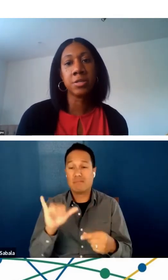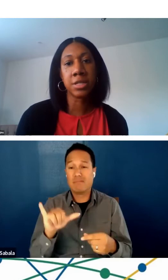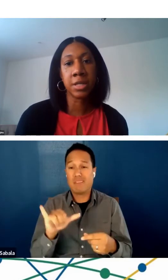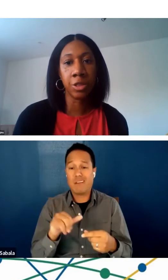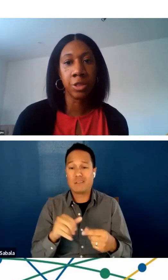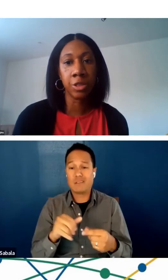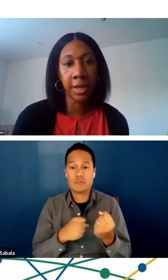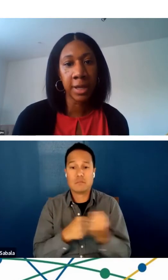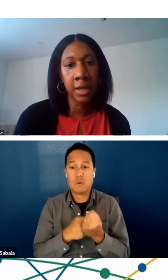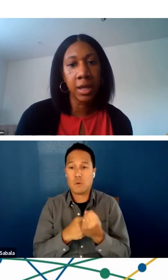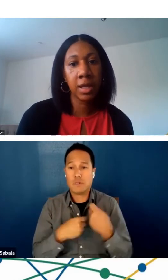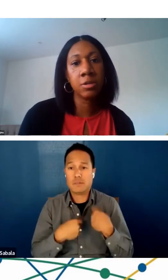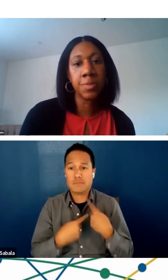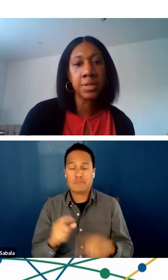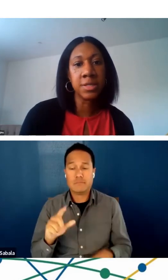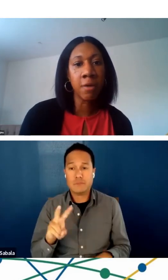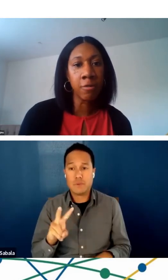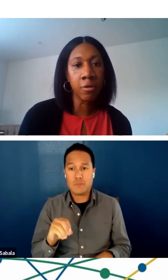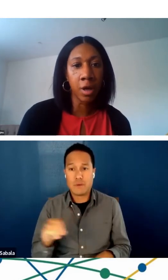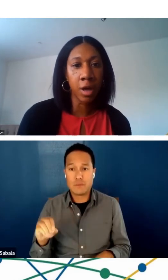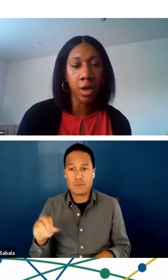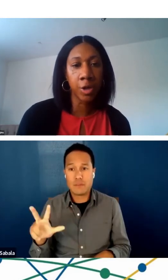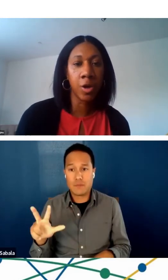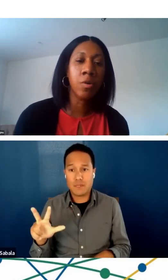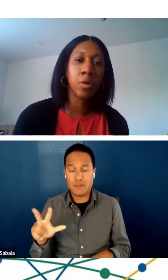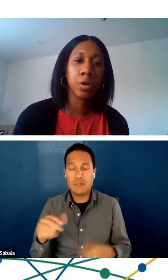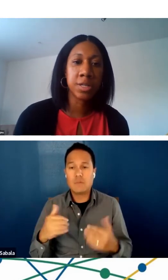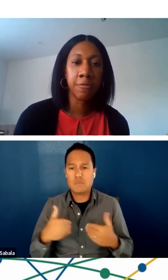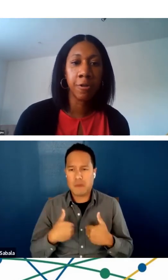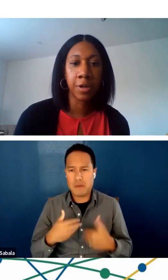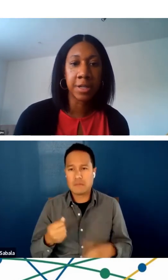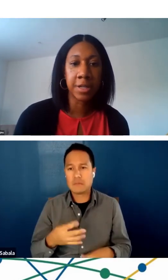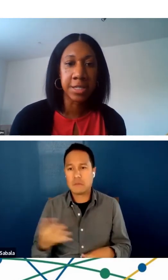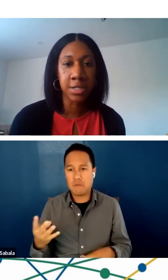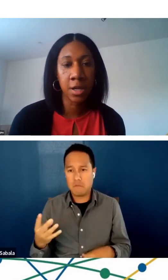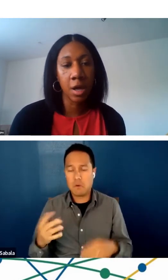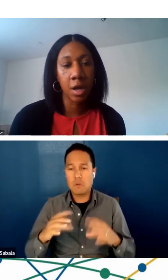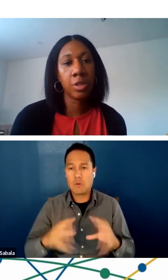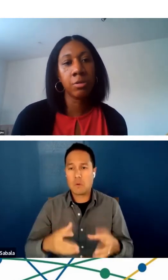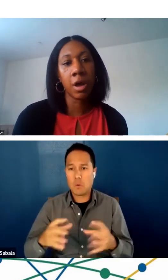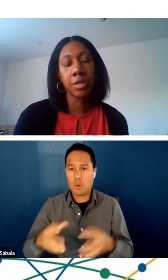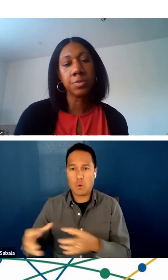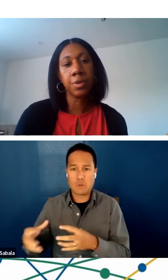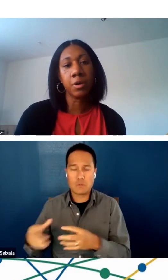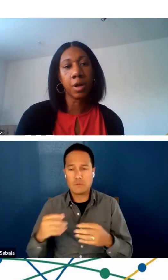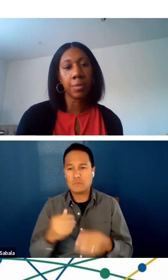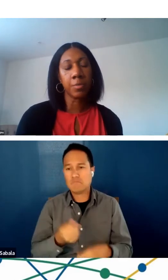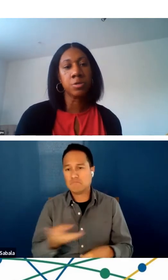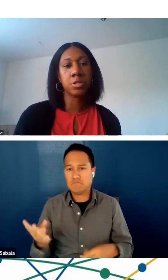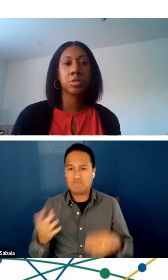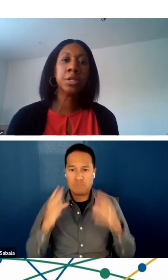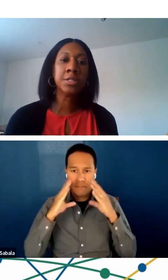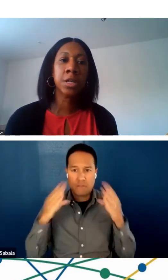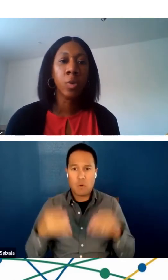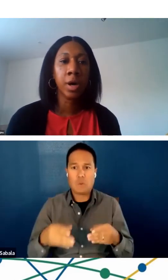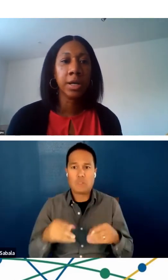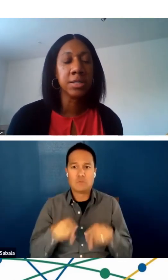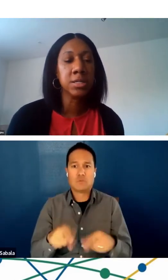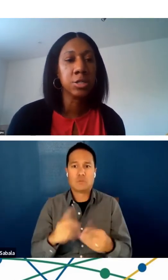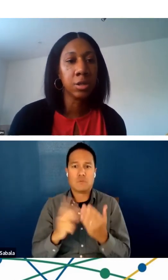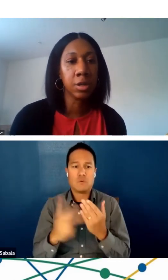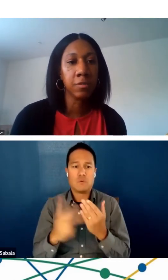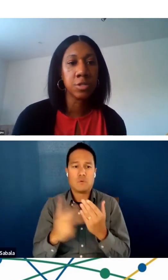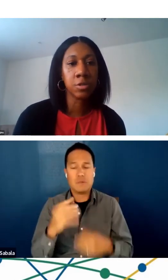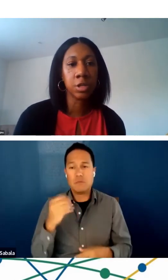2003. And there's been several cohorts and focuses throughout this program. Our most recent